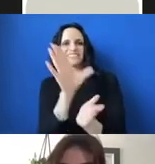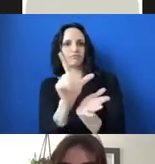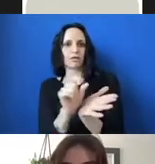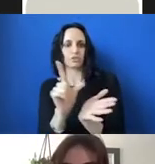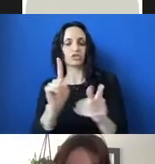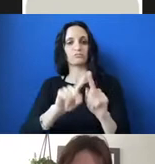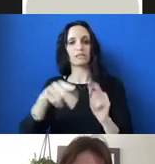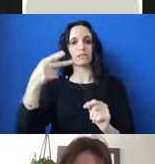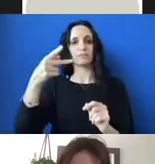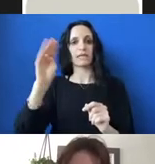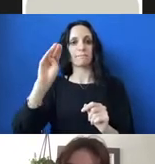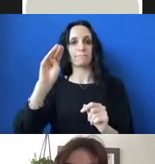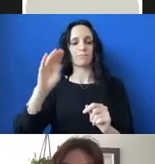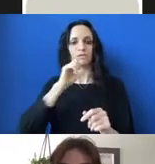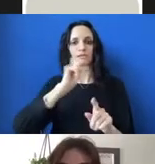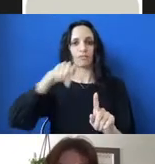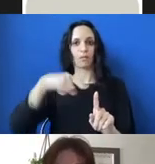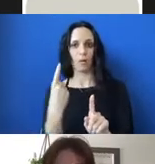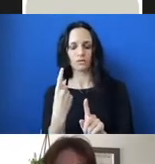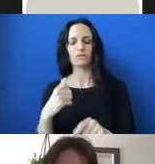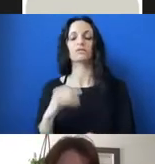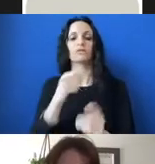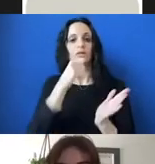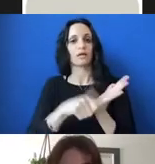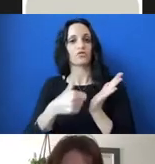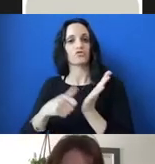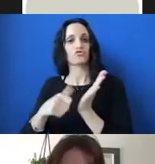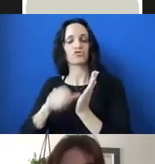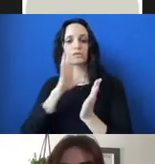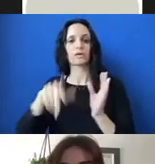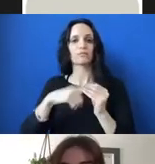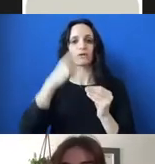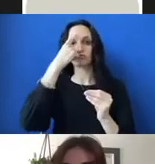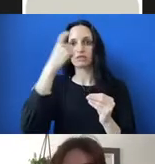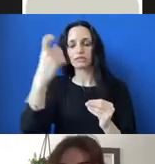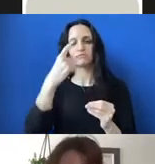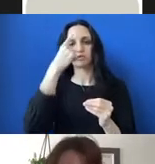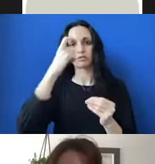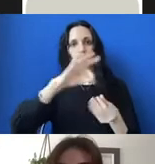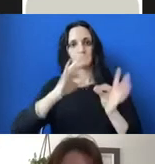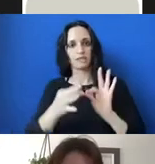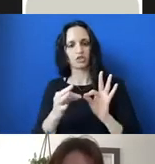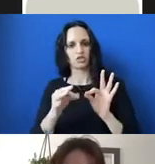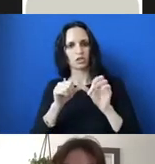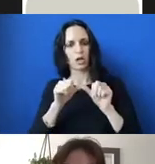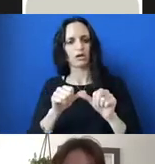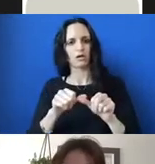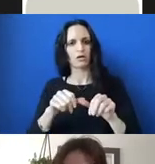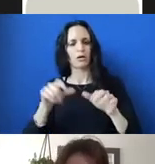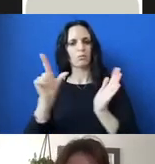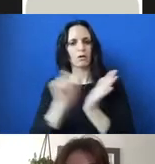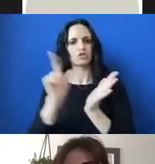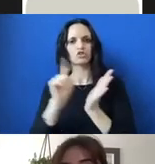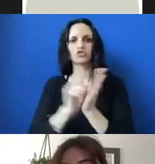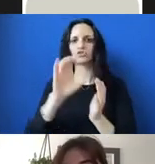PM was not alone in their pursuits. These letters about dreams and dream interpretations were commonly published in colonial and early American